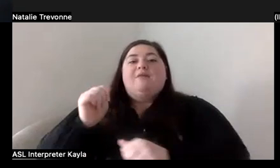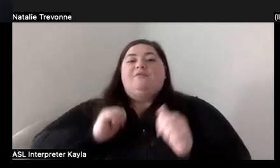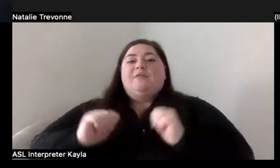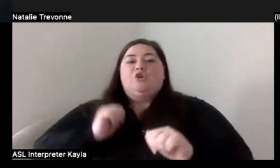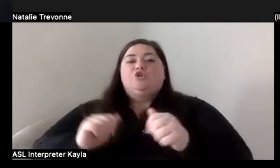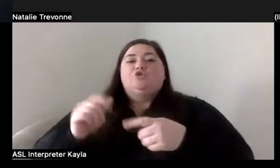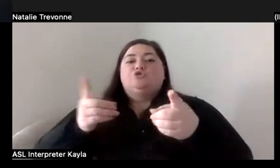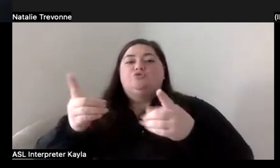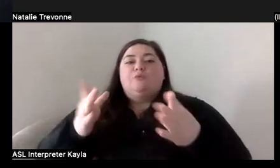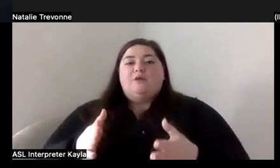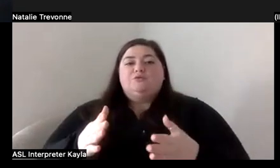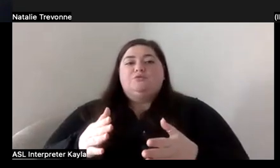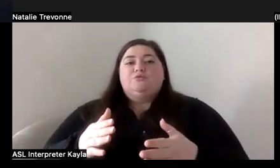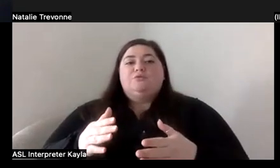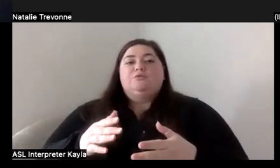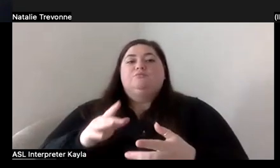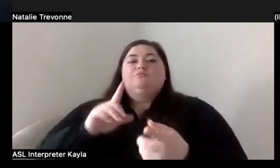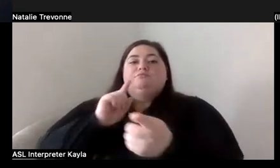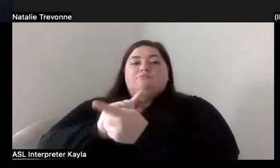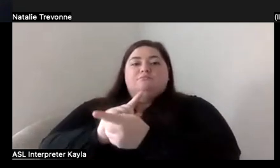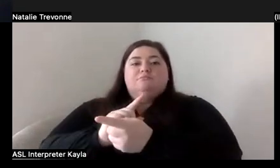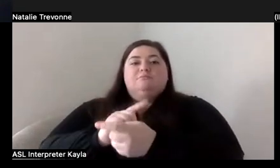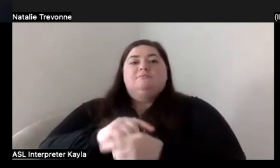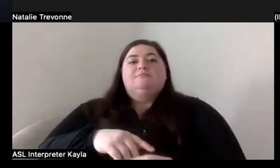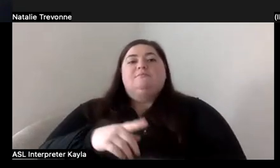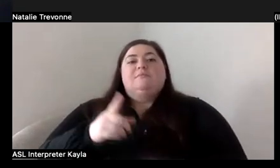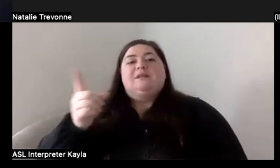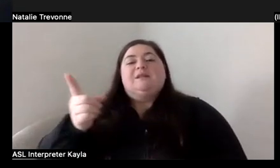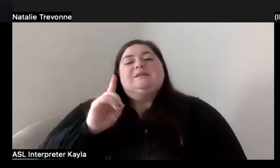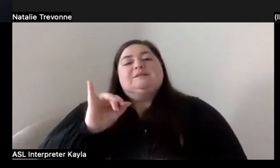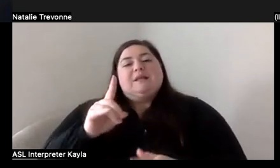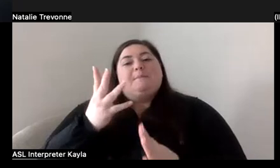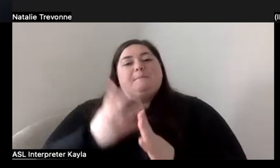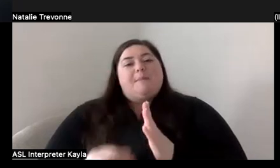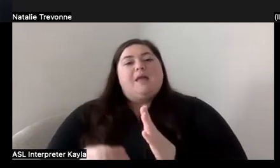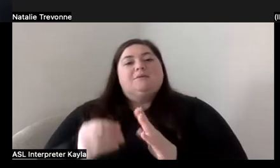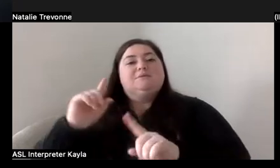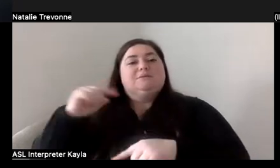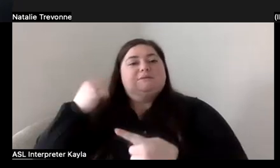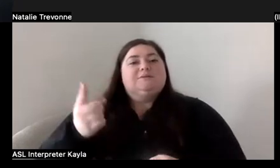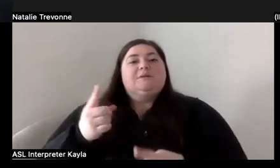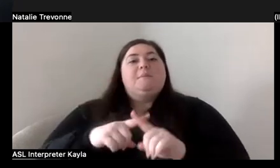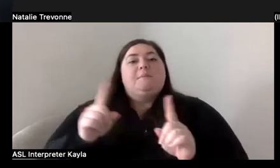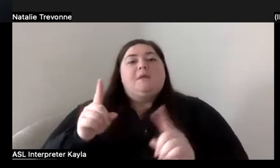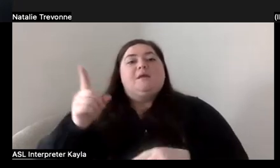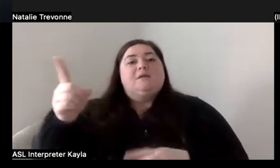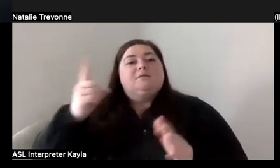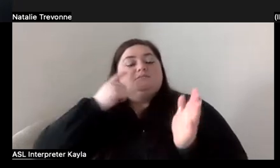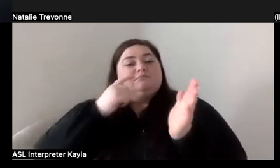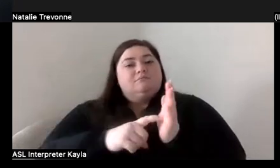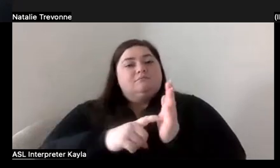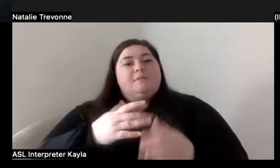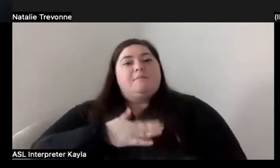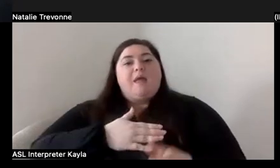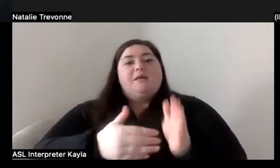Jerry Desplowski, who, you know, bless his heart, you know, passed his six kinds of way. But he saw, you know, my